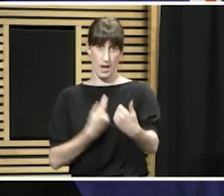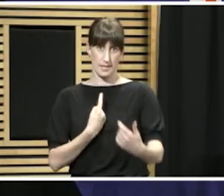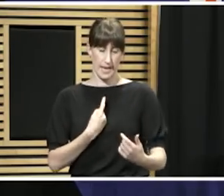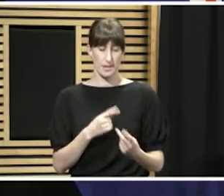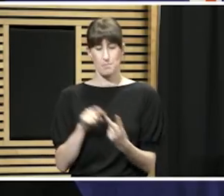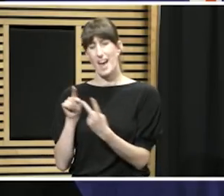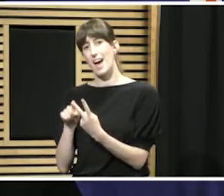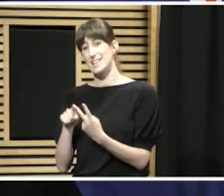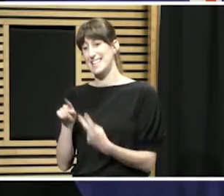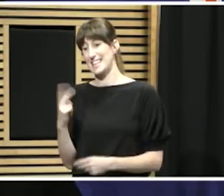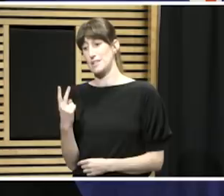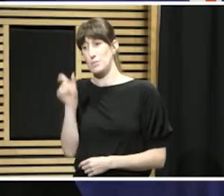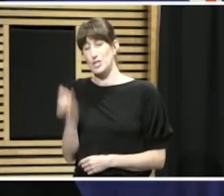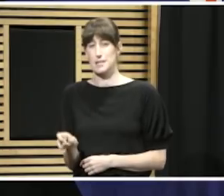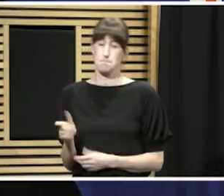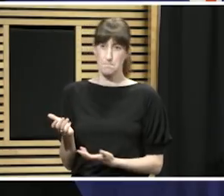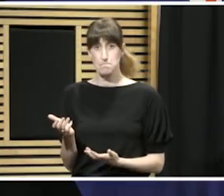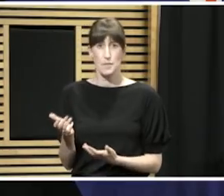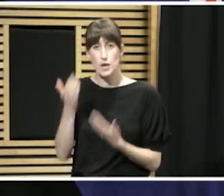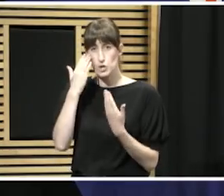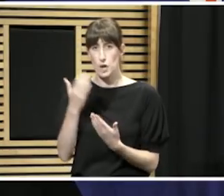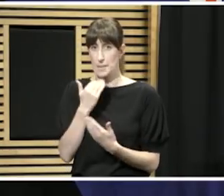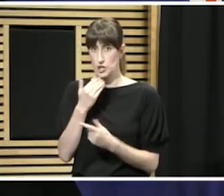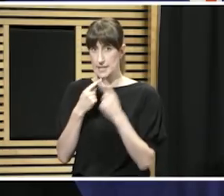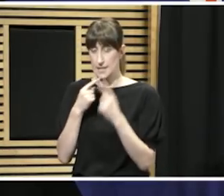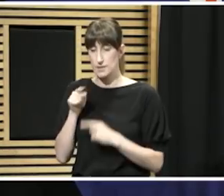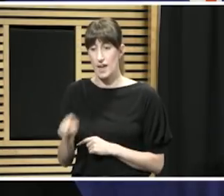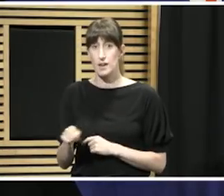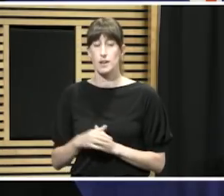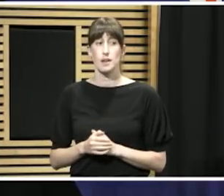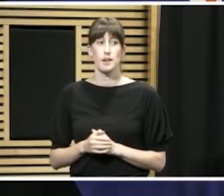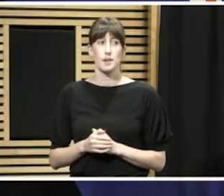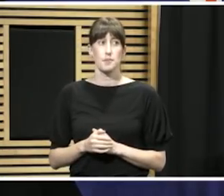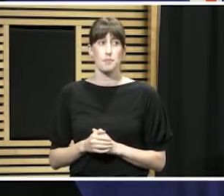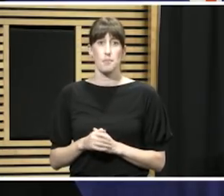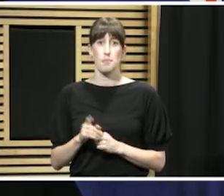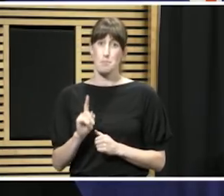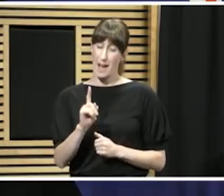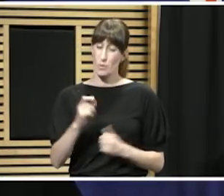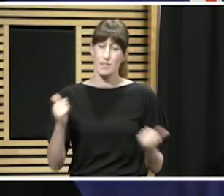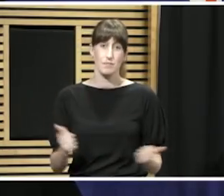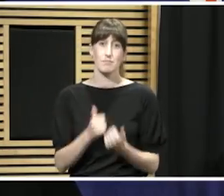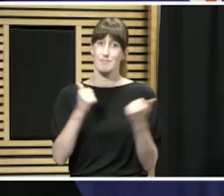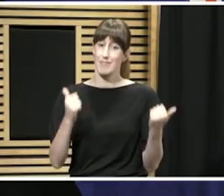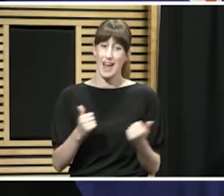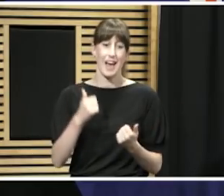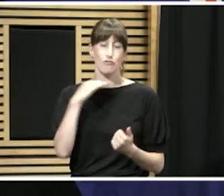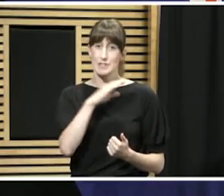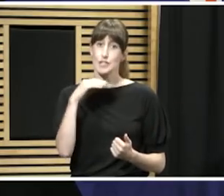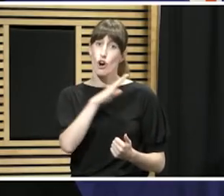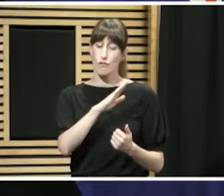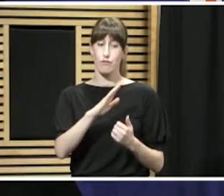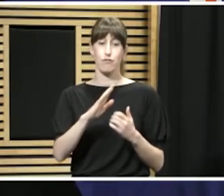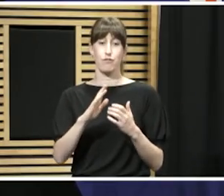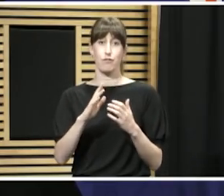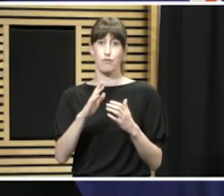case, other than to say that we have several hundred police officers across the country self-isolating